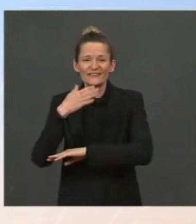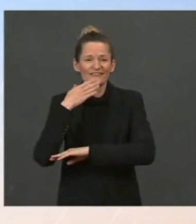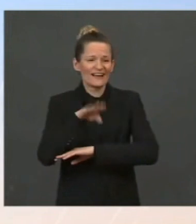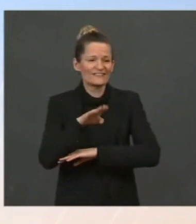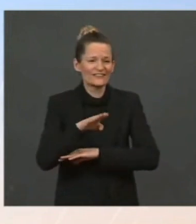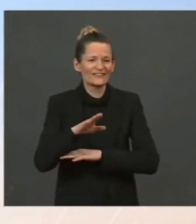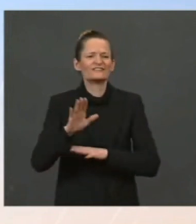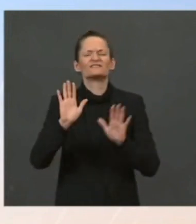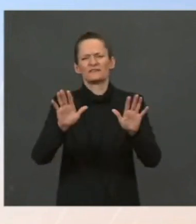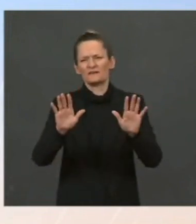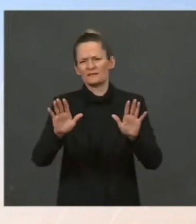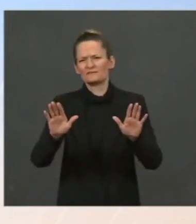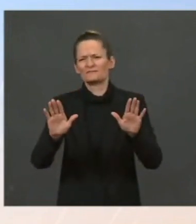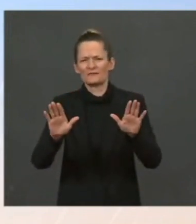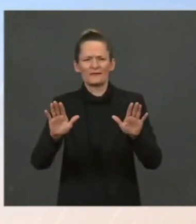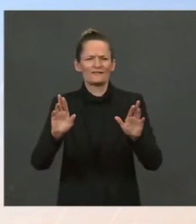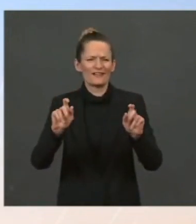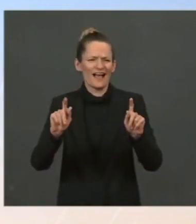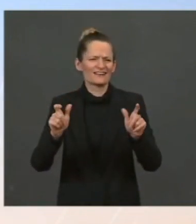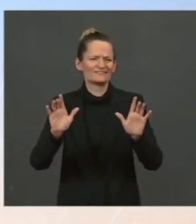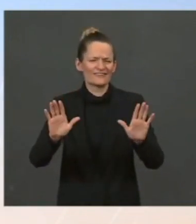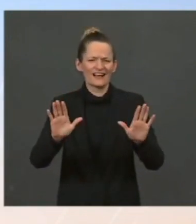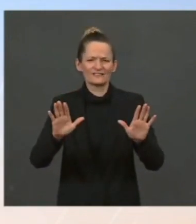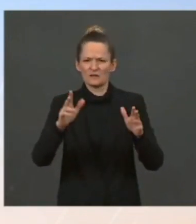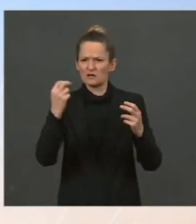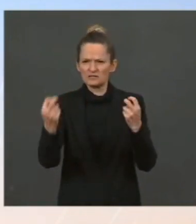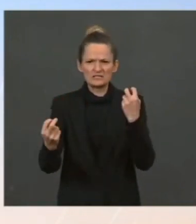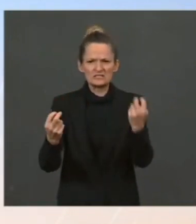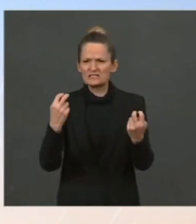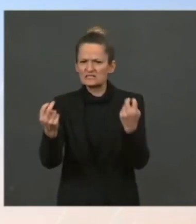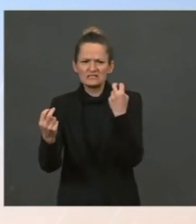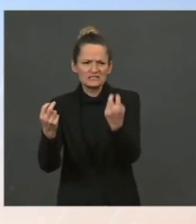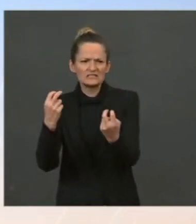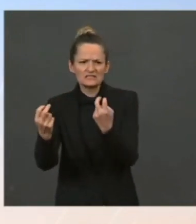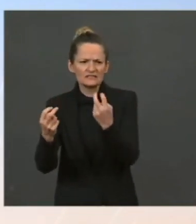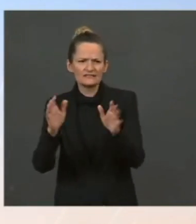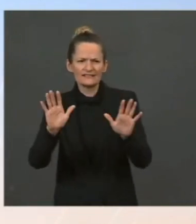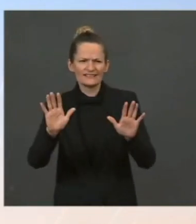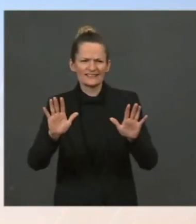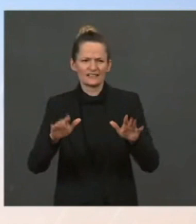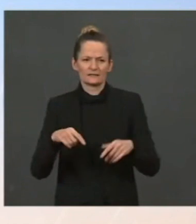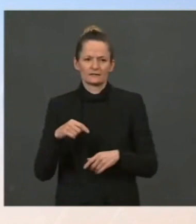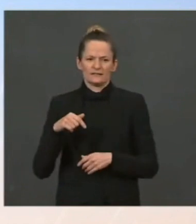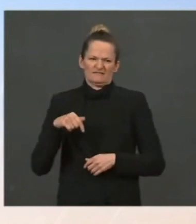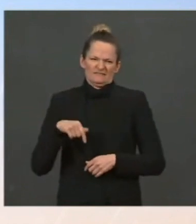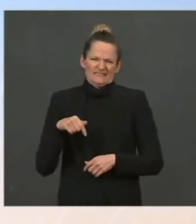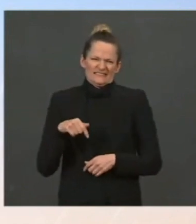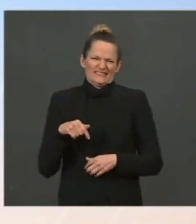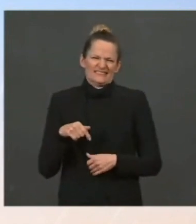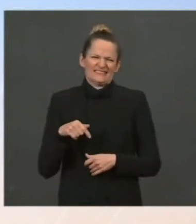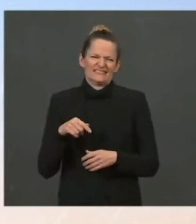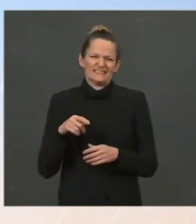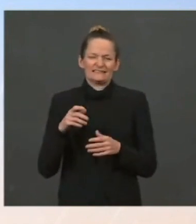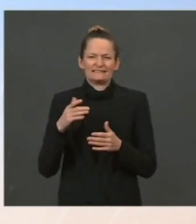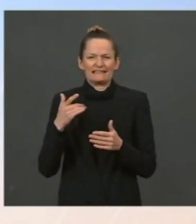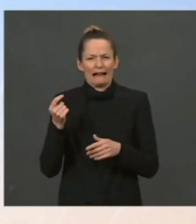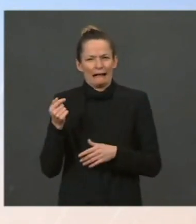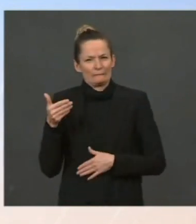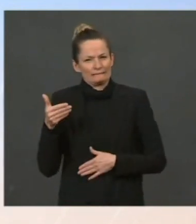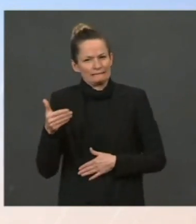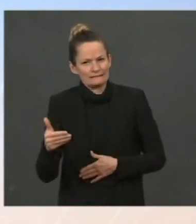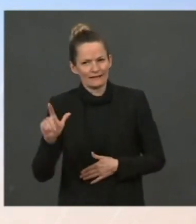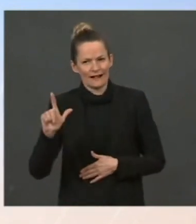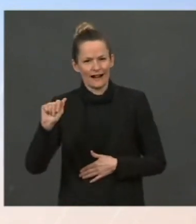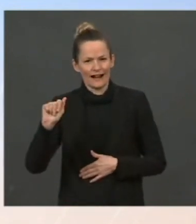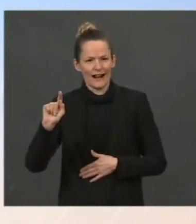time if people want to shuffle into their seats. I know this briefing is a bit later than normal, but we wanted to make sure we had a special guest who could join